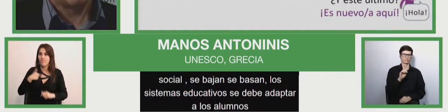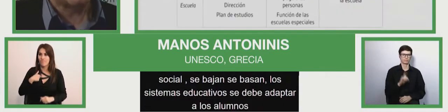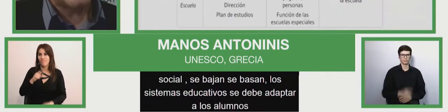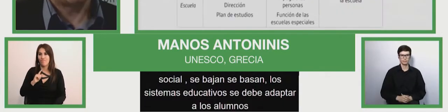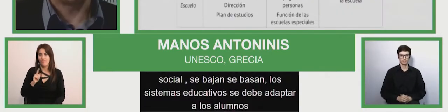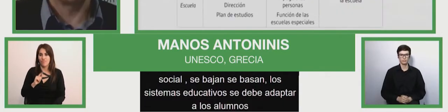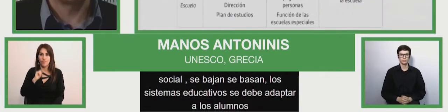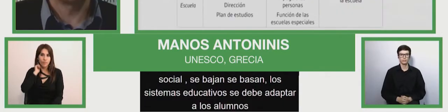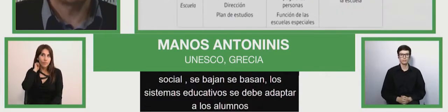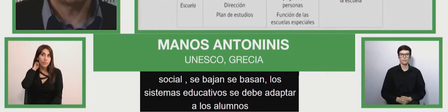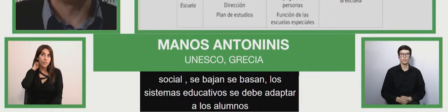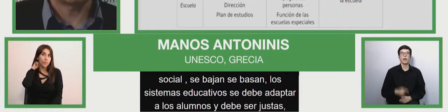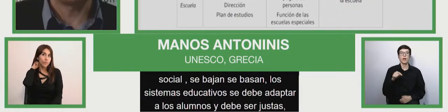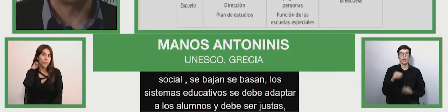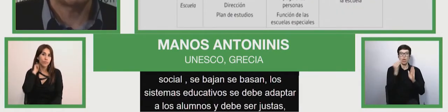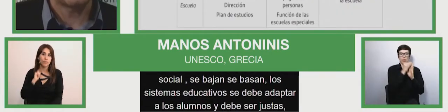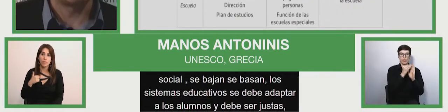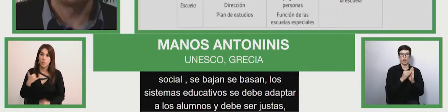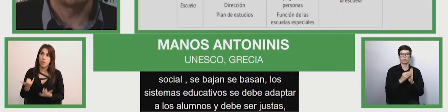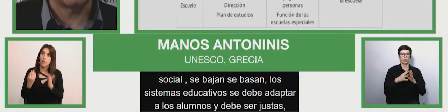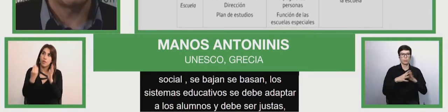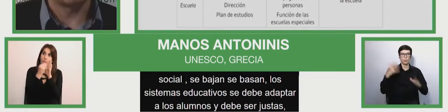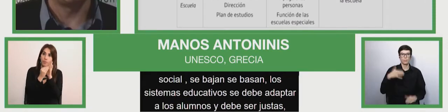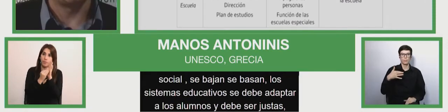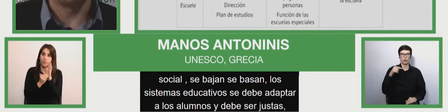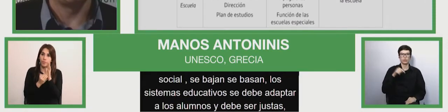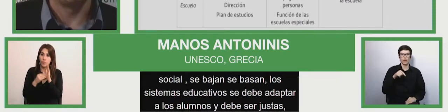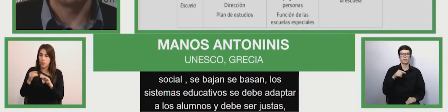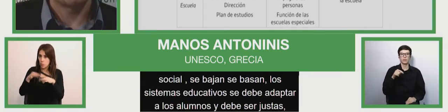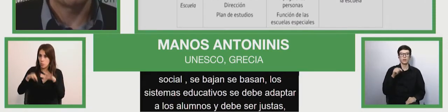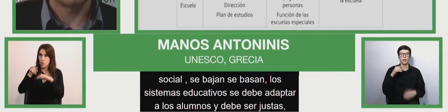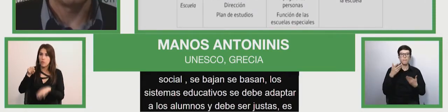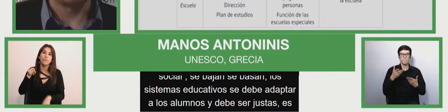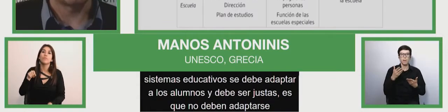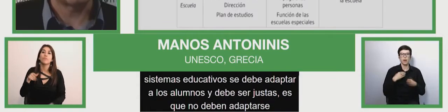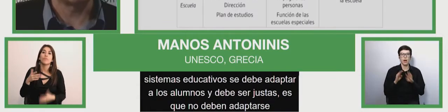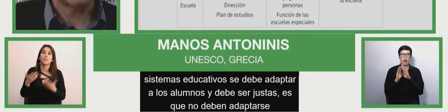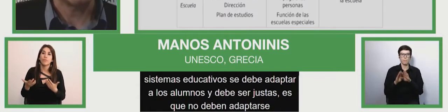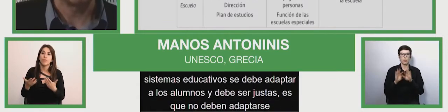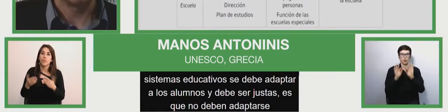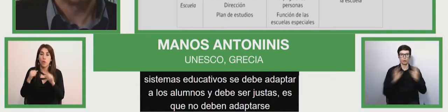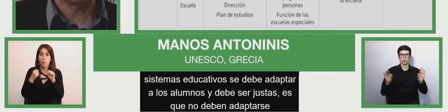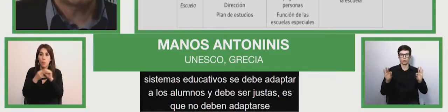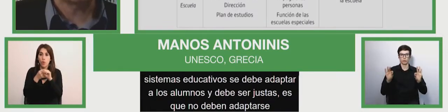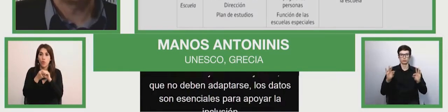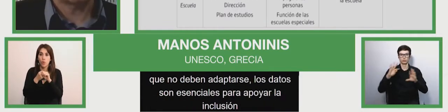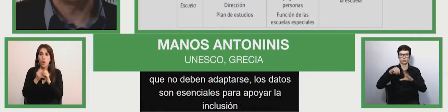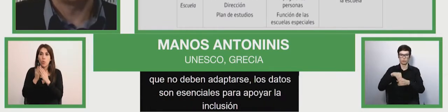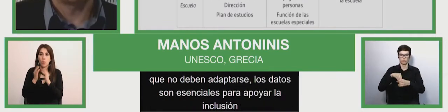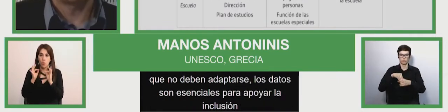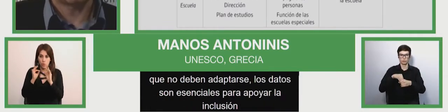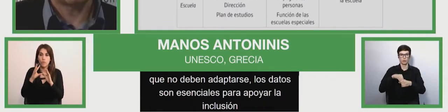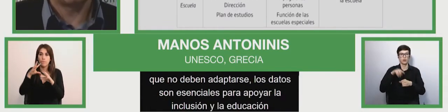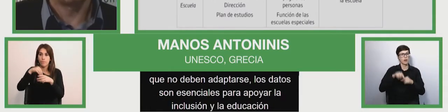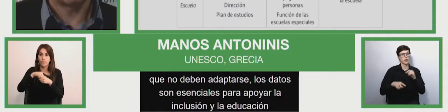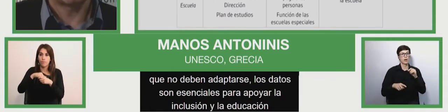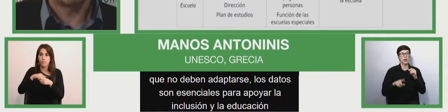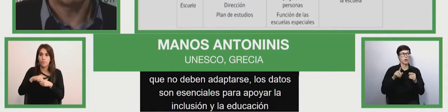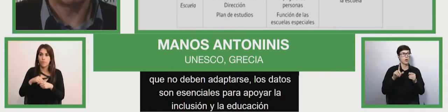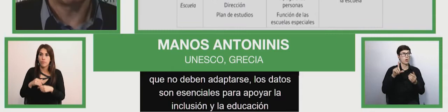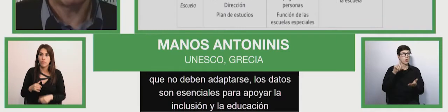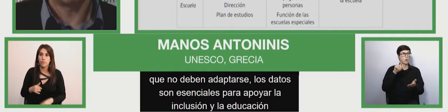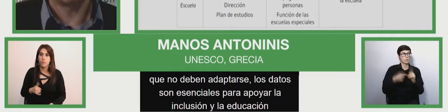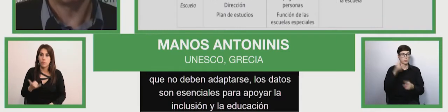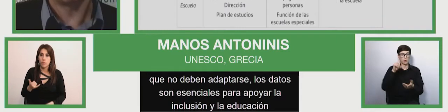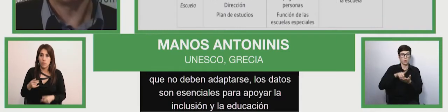essential to support inclusion. Firstly, data must detect who have the risk of